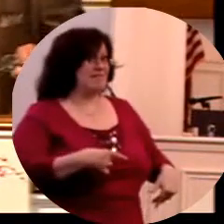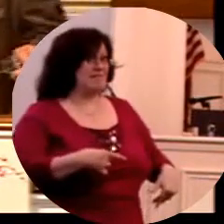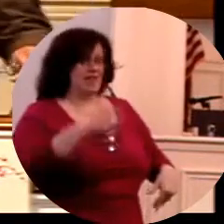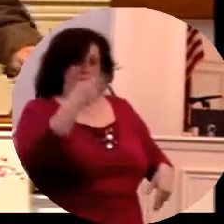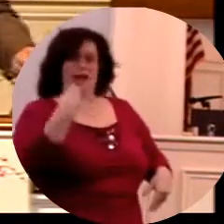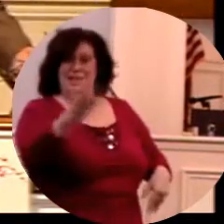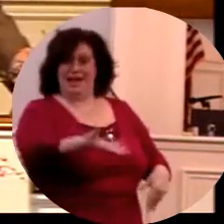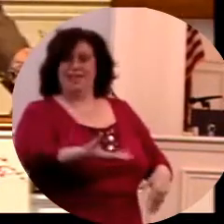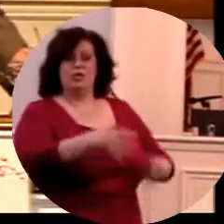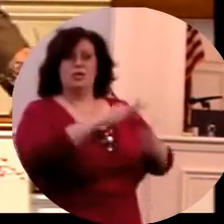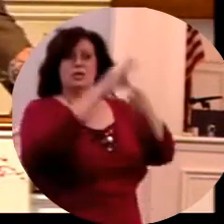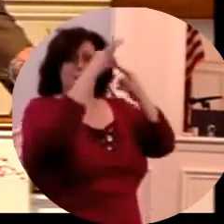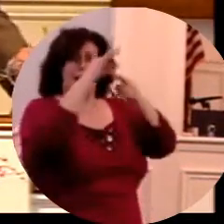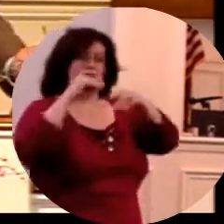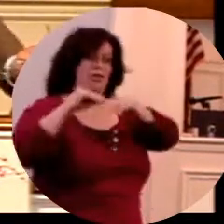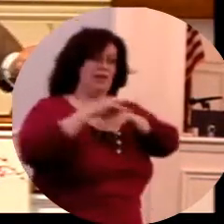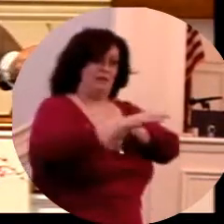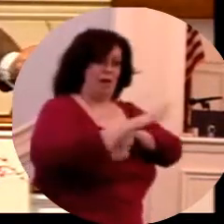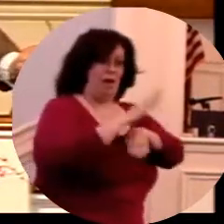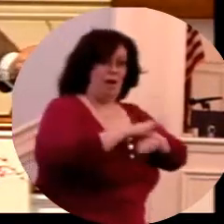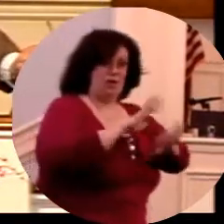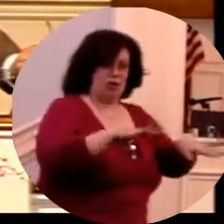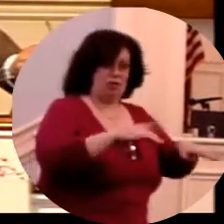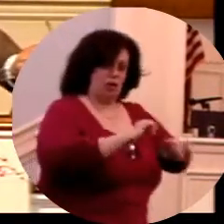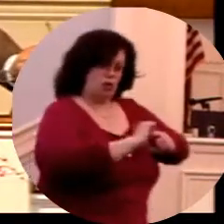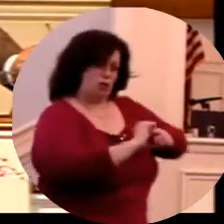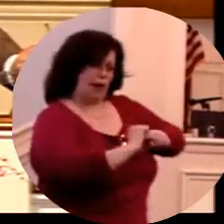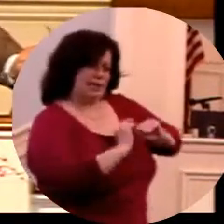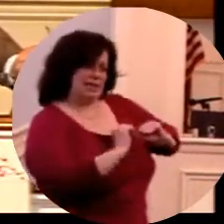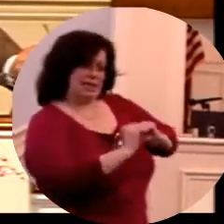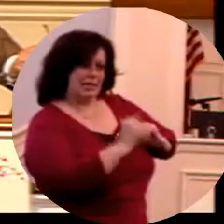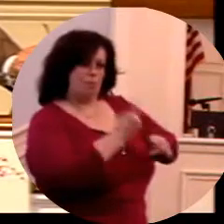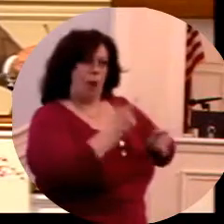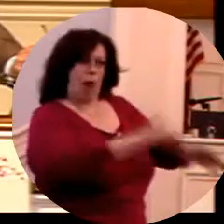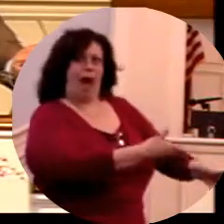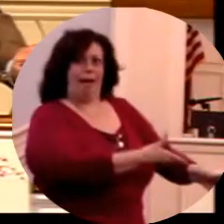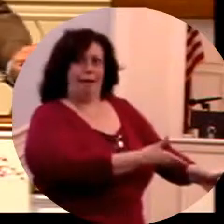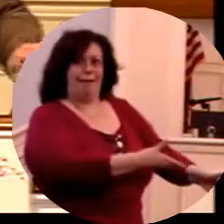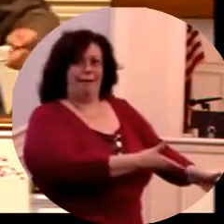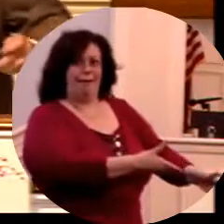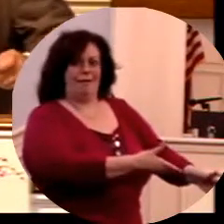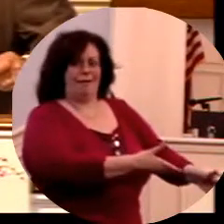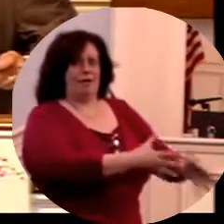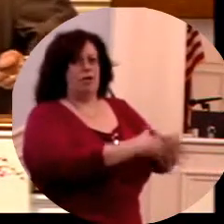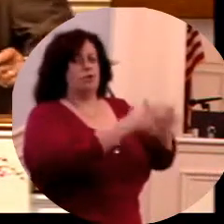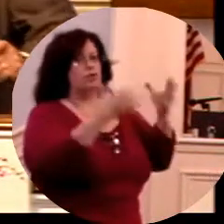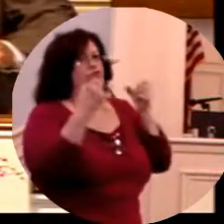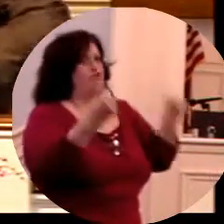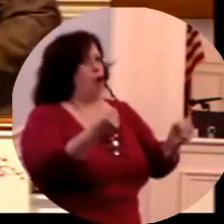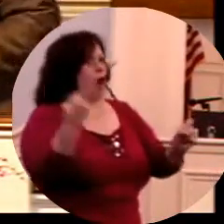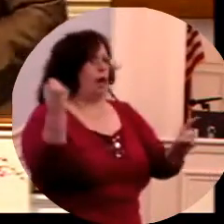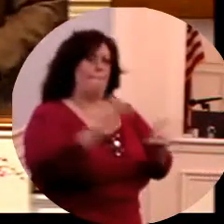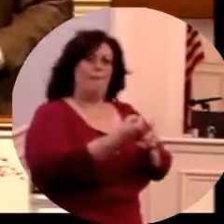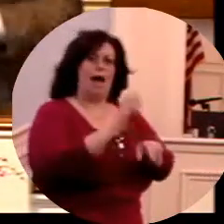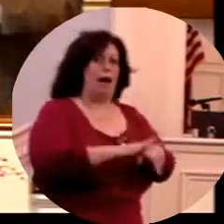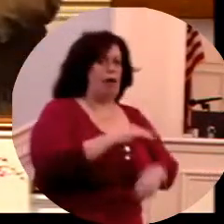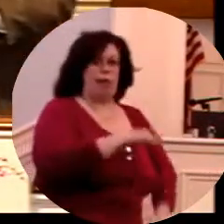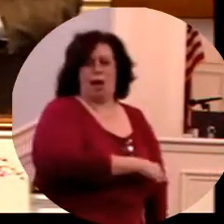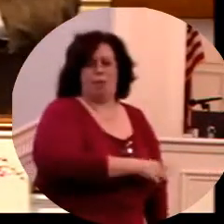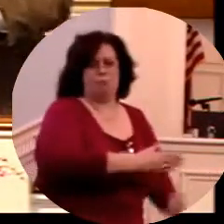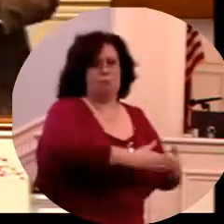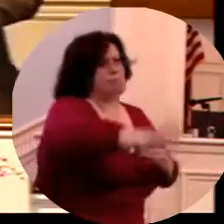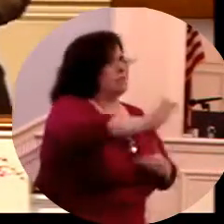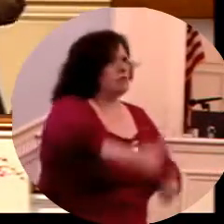children, the power that God gives you, the influence God gives you to train and to rear and to raise your child for God and